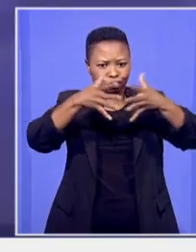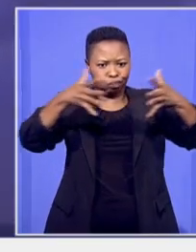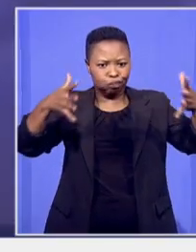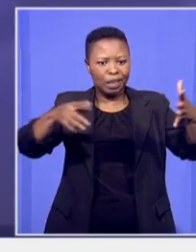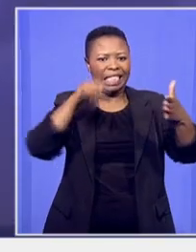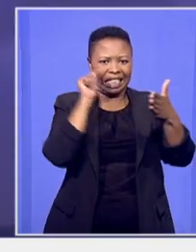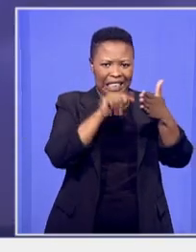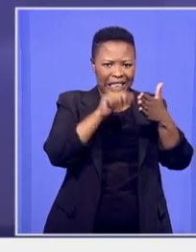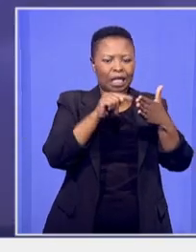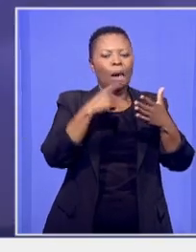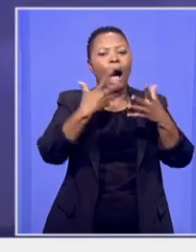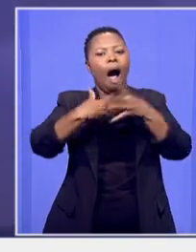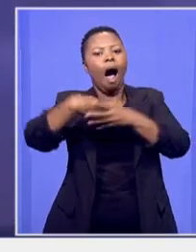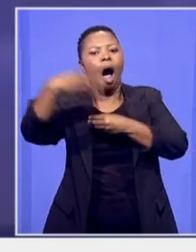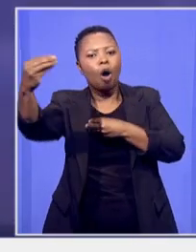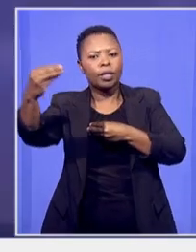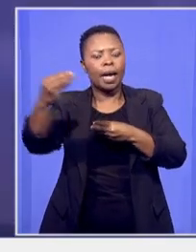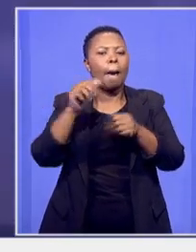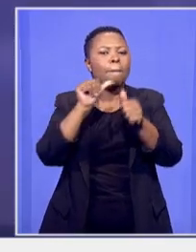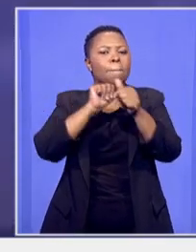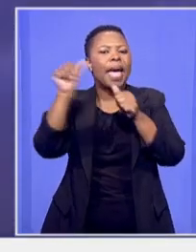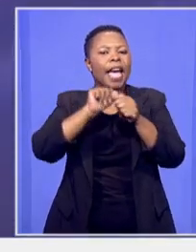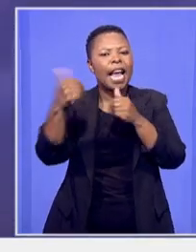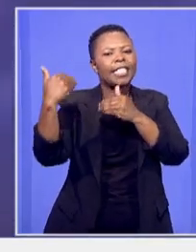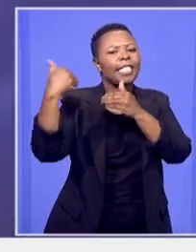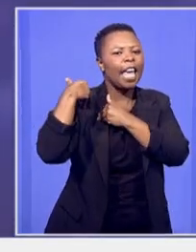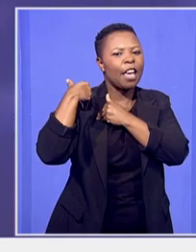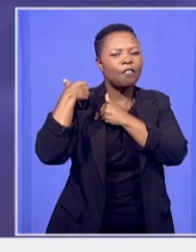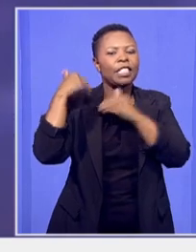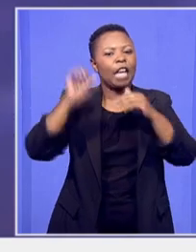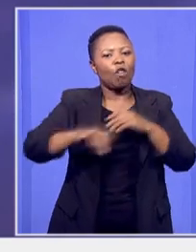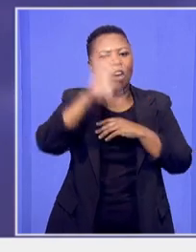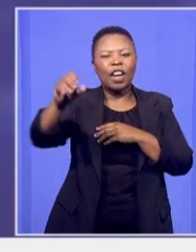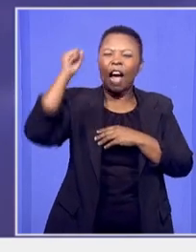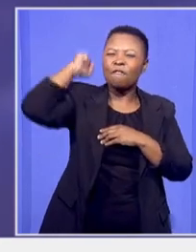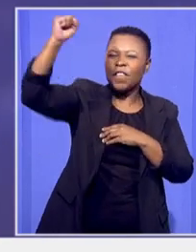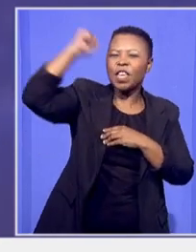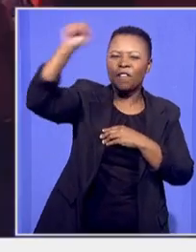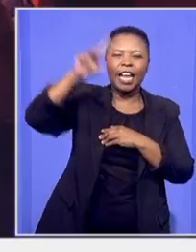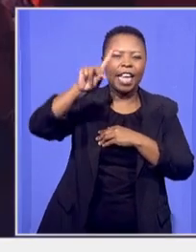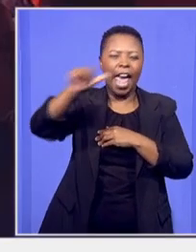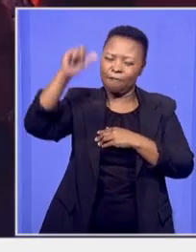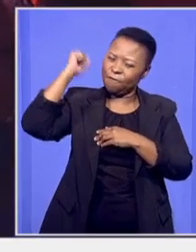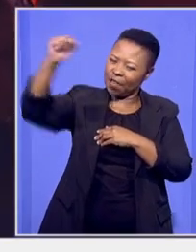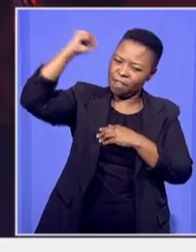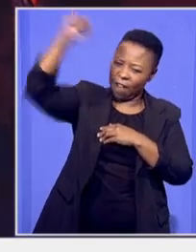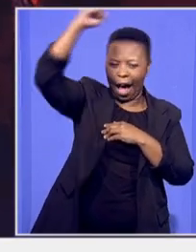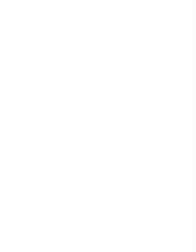let's do our bit to save South Africa Viva DA Viva! Viva!